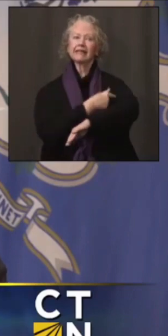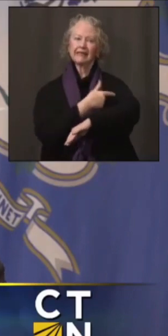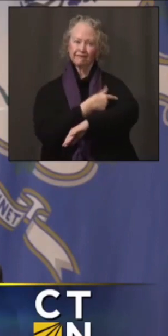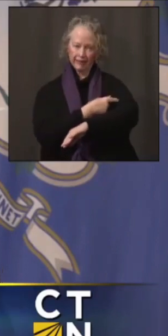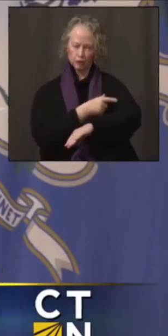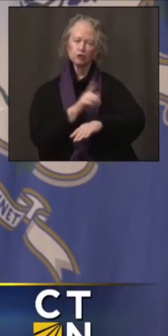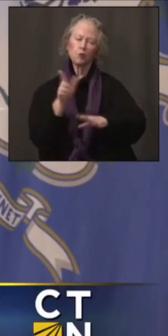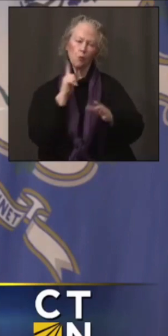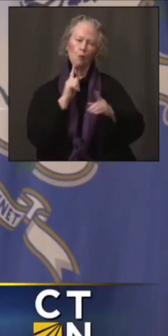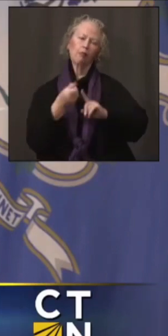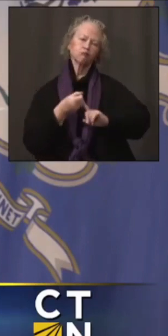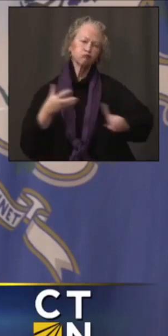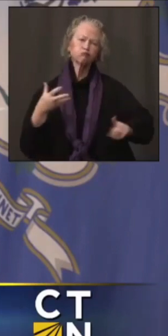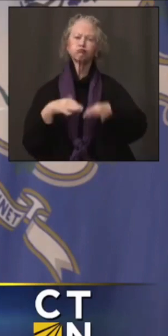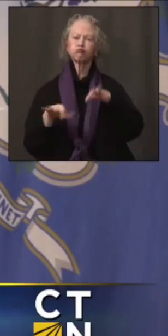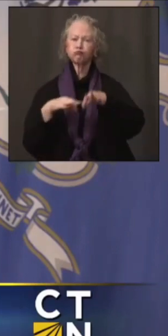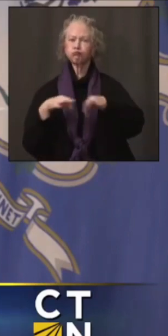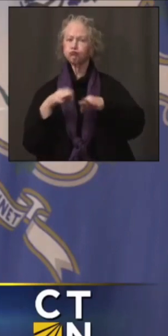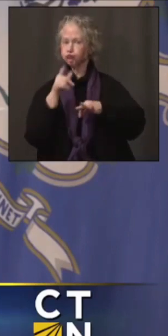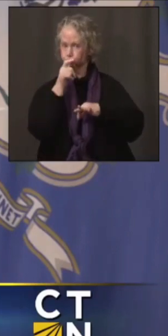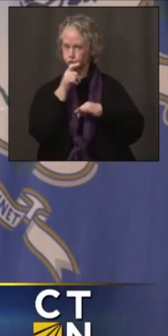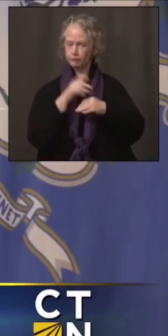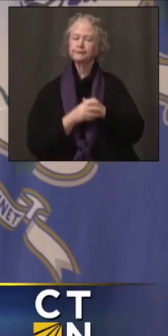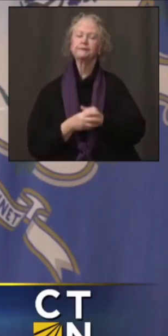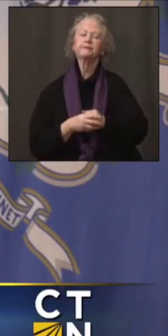with a little more detail in just a minute.